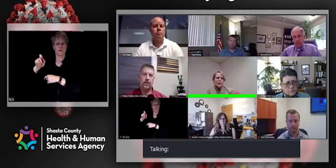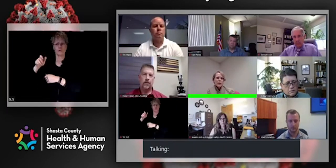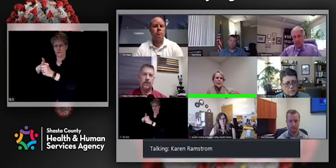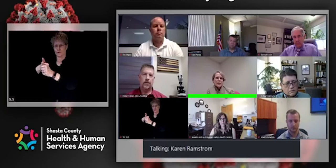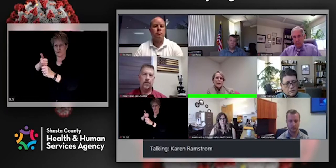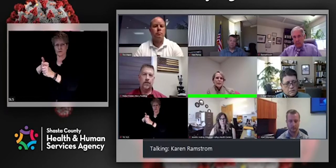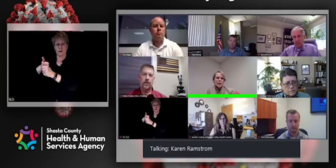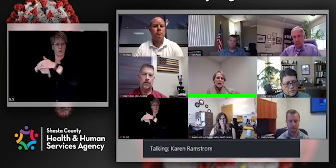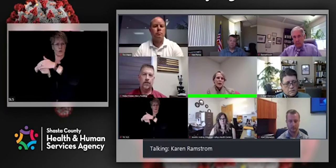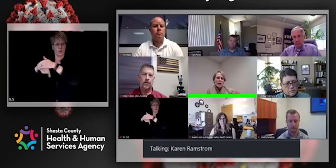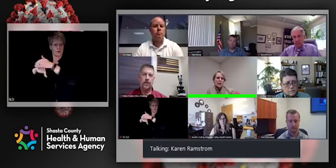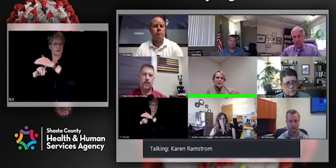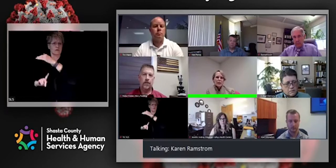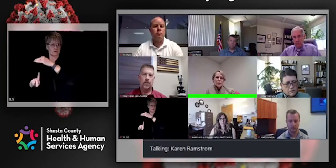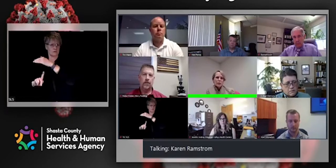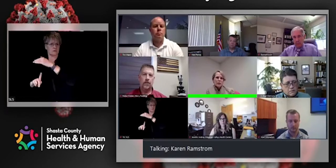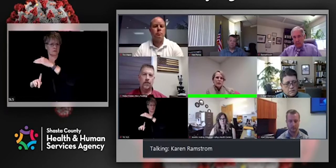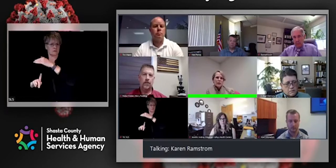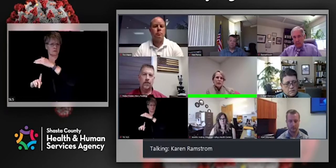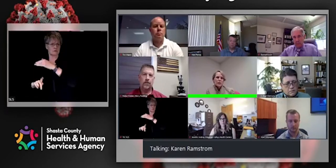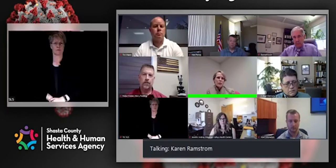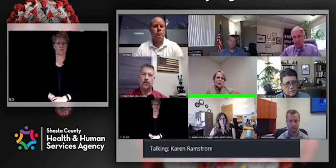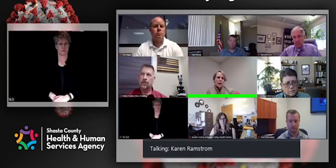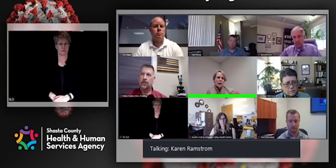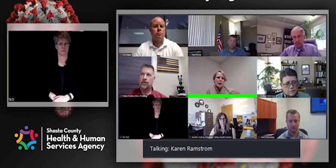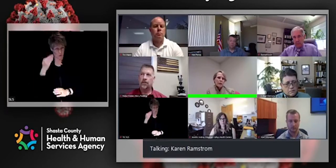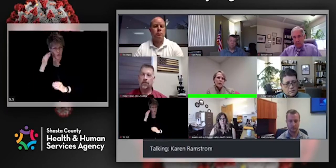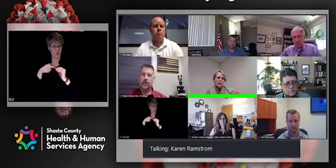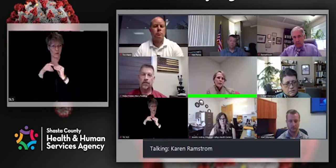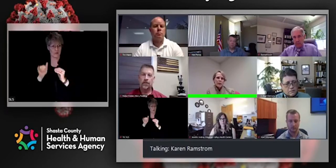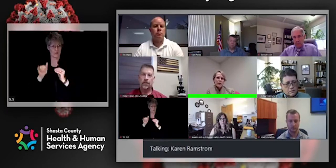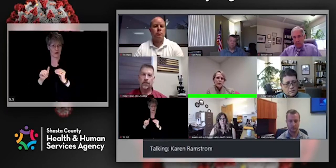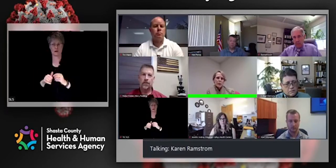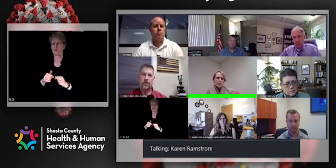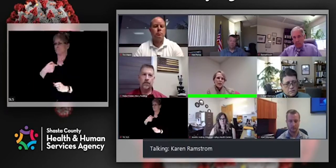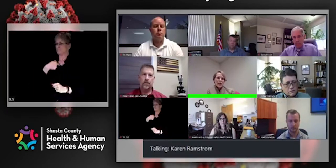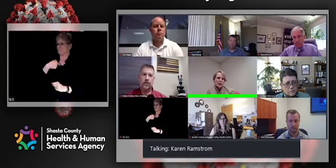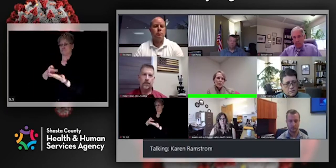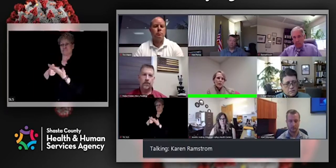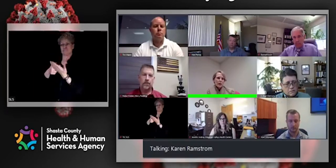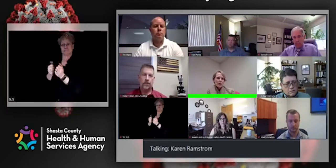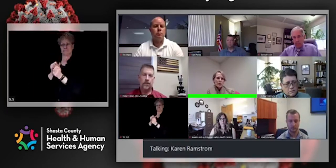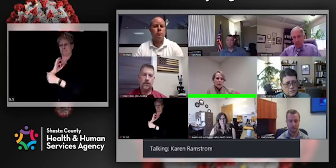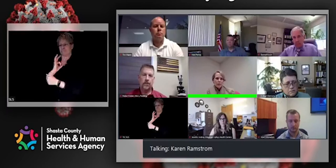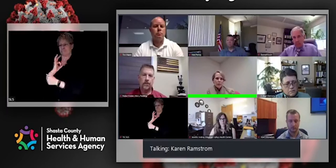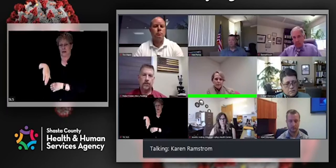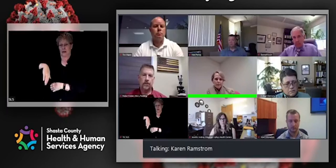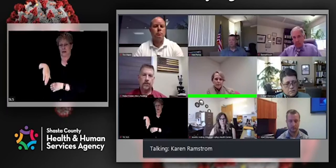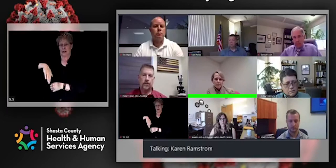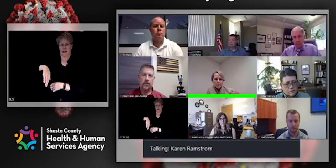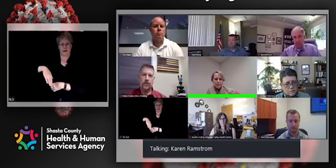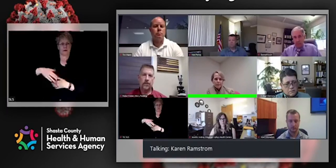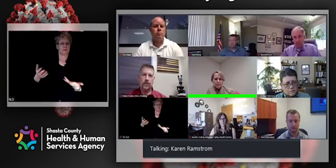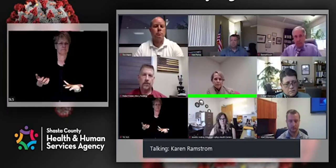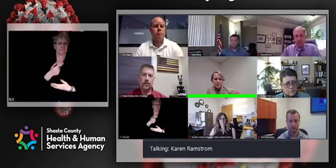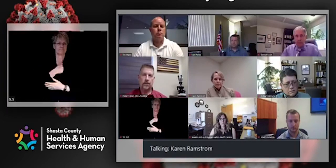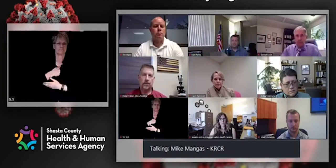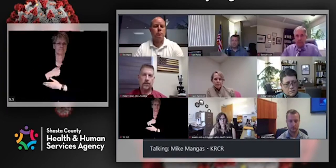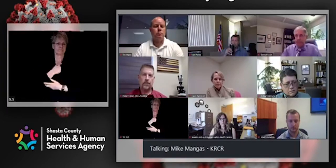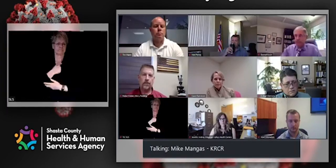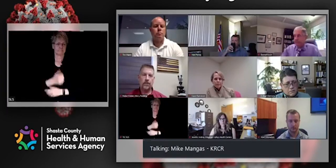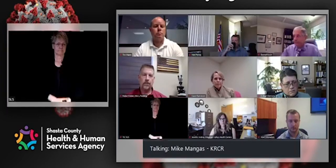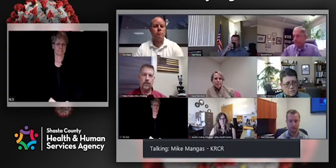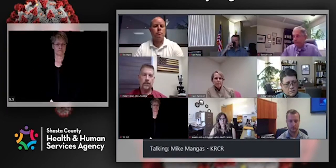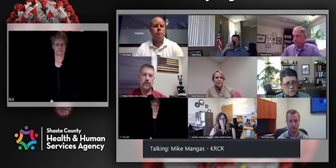Yeah, I haven't talked to our staff today about their investigation, what they found today. So I, I don't have that information. I can't comment on that. Sorry, Mike. Is that